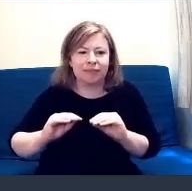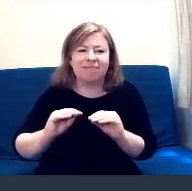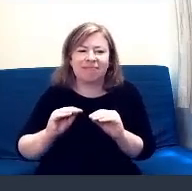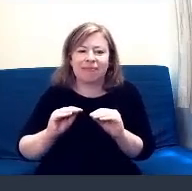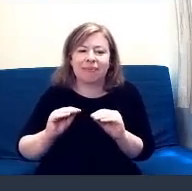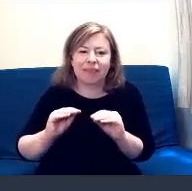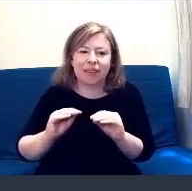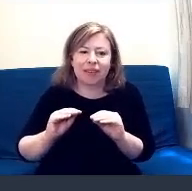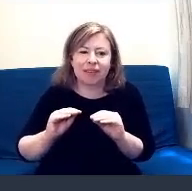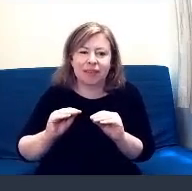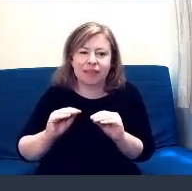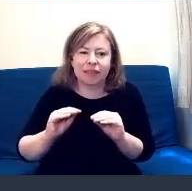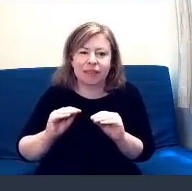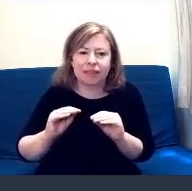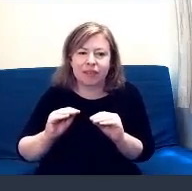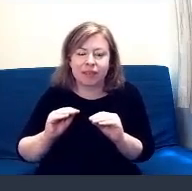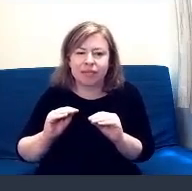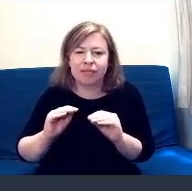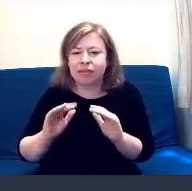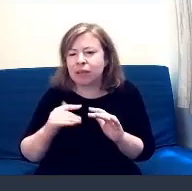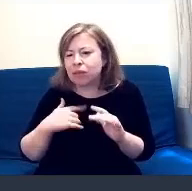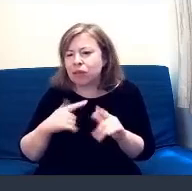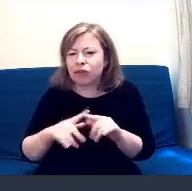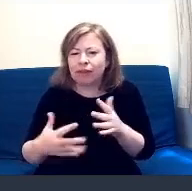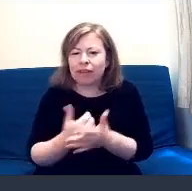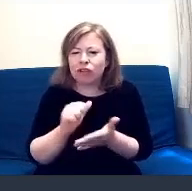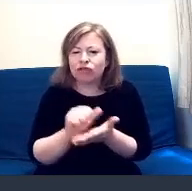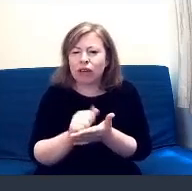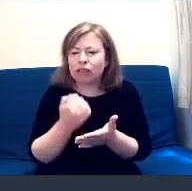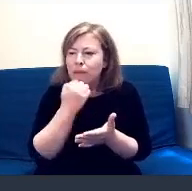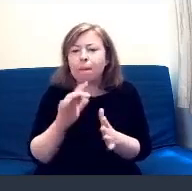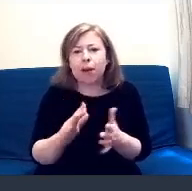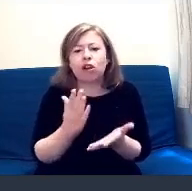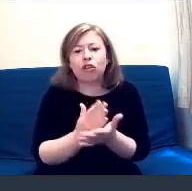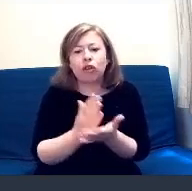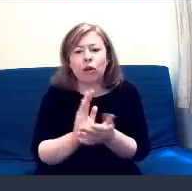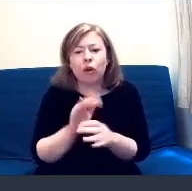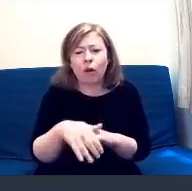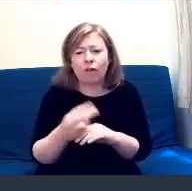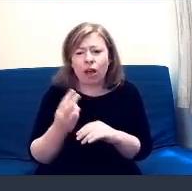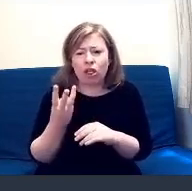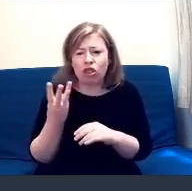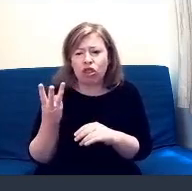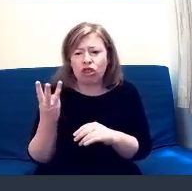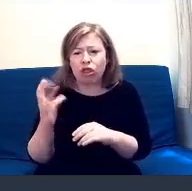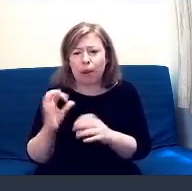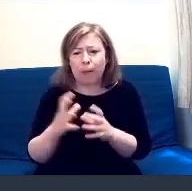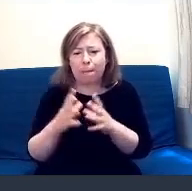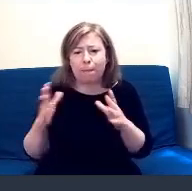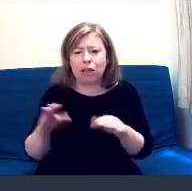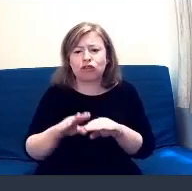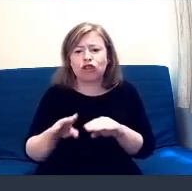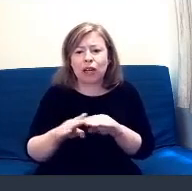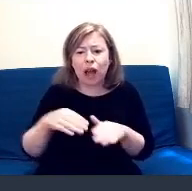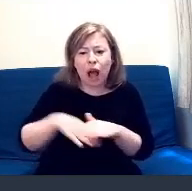I was trying to get numbers, but it's over 30 big major training sessions over less than 12 months. So if you